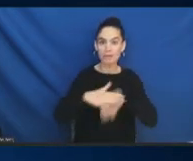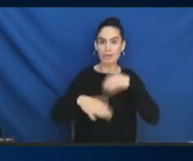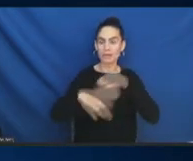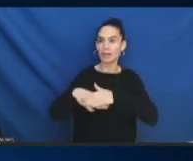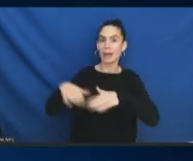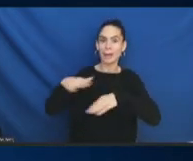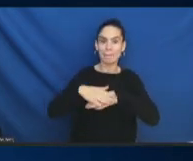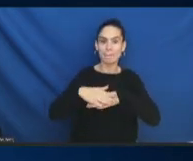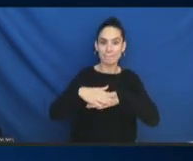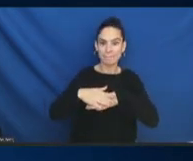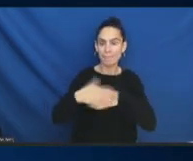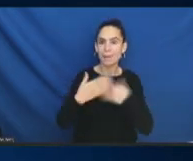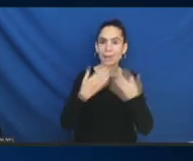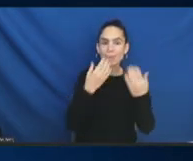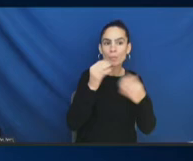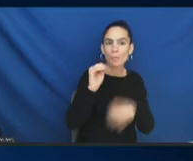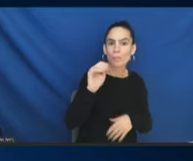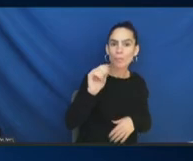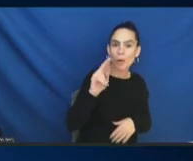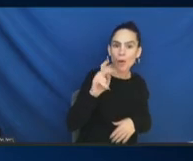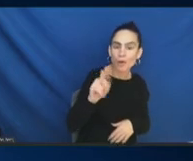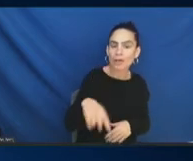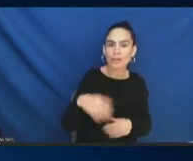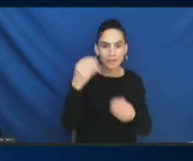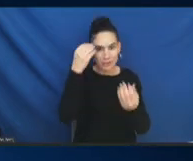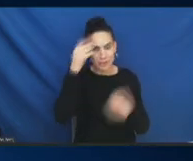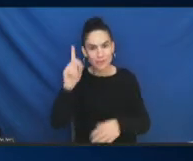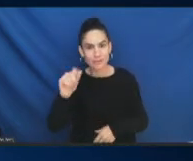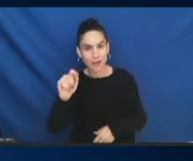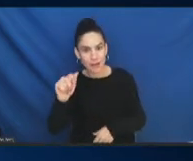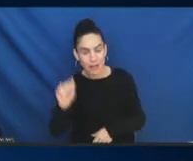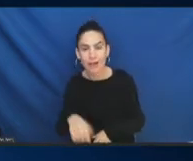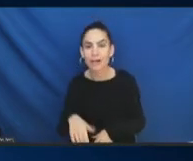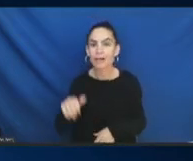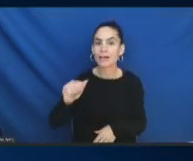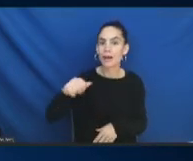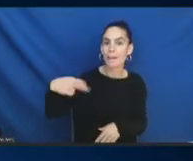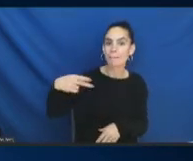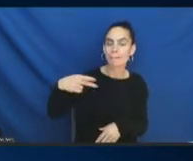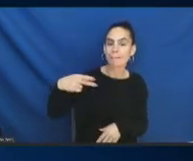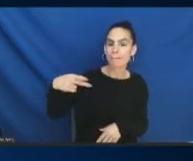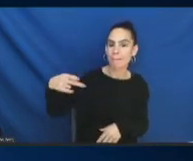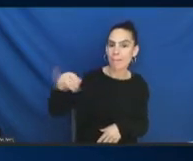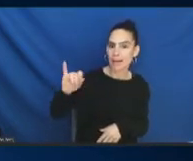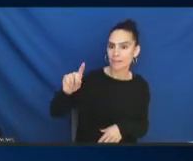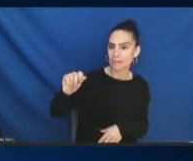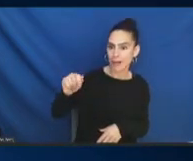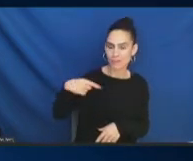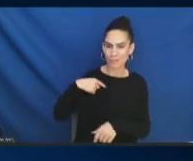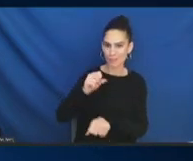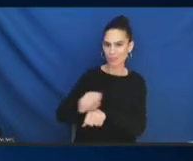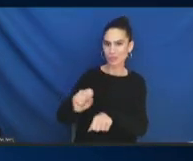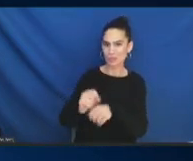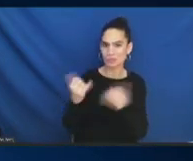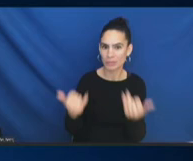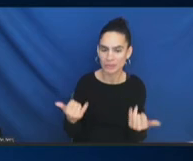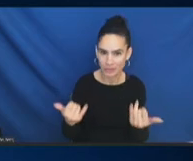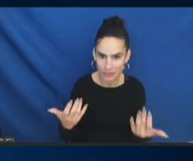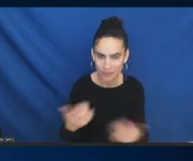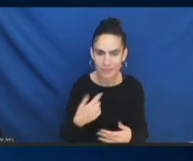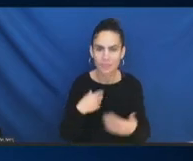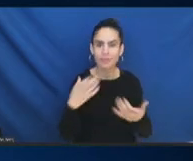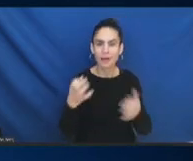the AAPI data work today. Just thinking a little bit more about